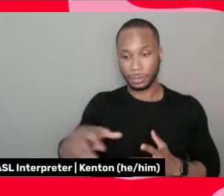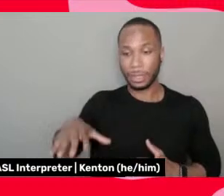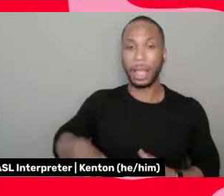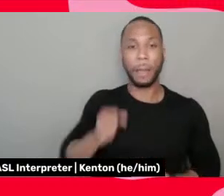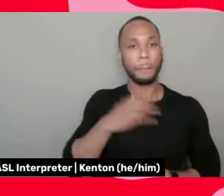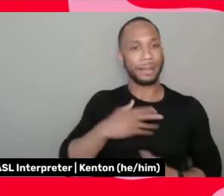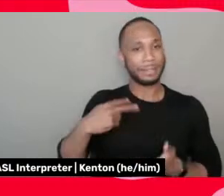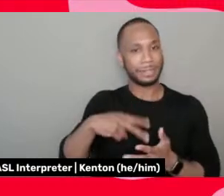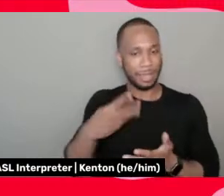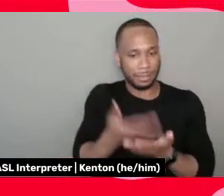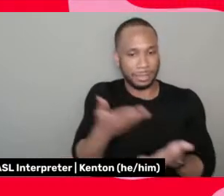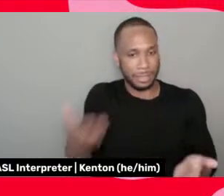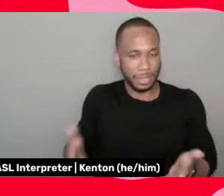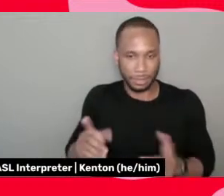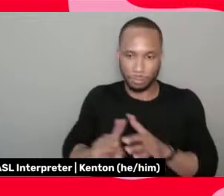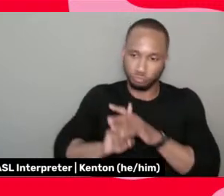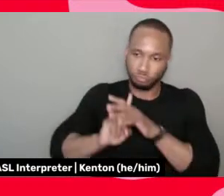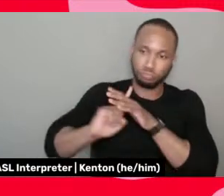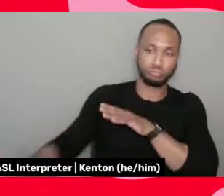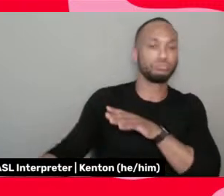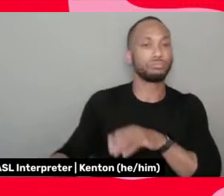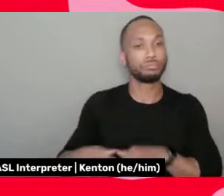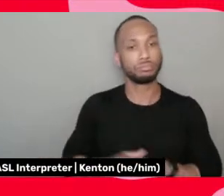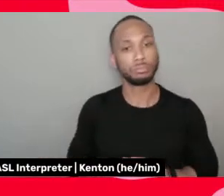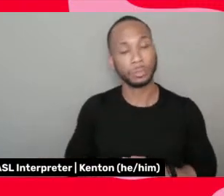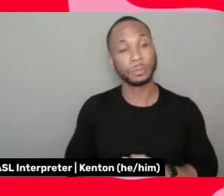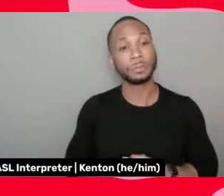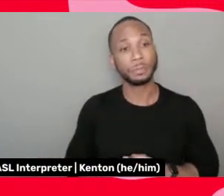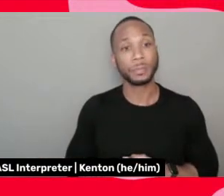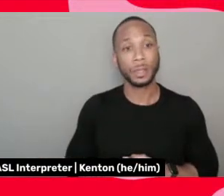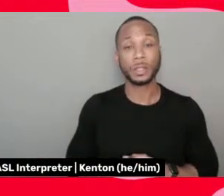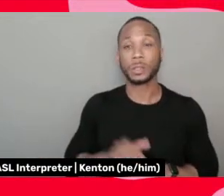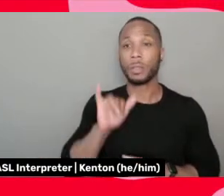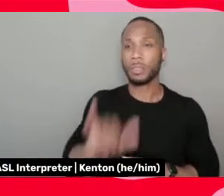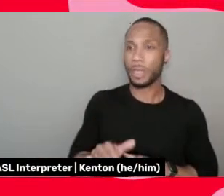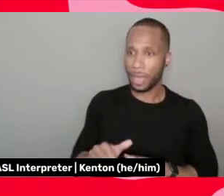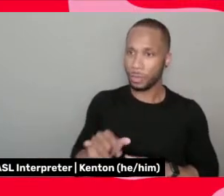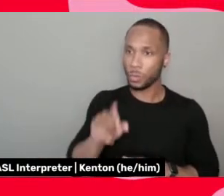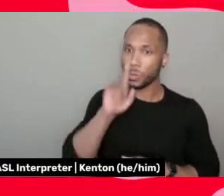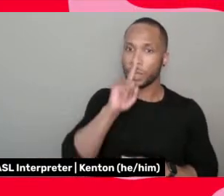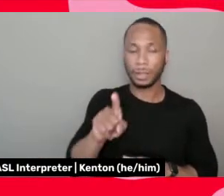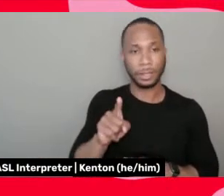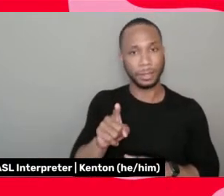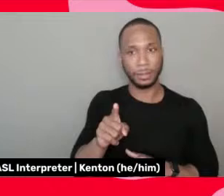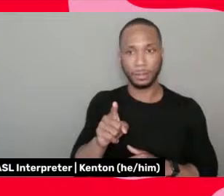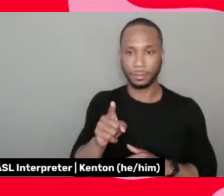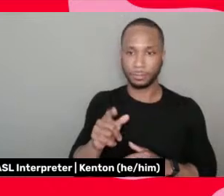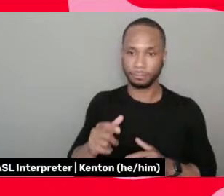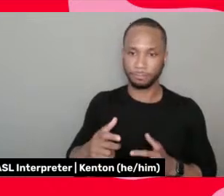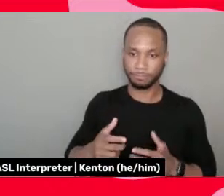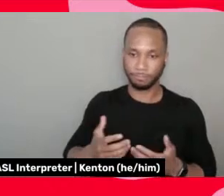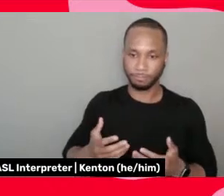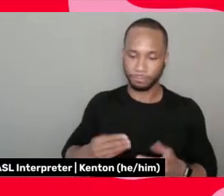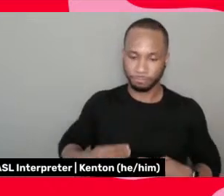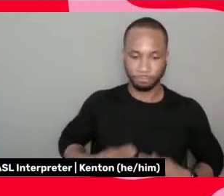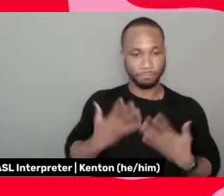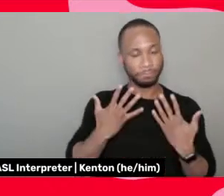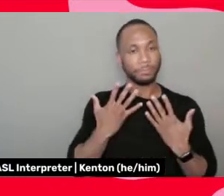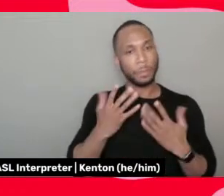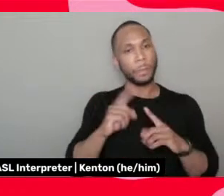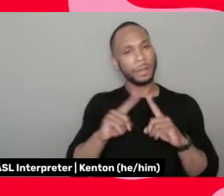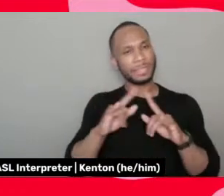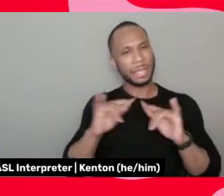stormed out of the room and see that, that push that catapulted me, but it also devastated me.